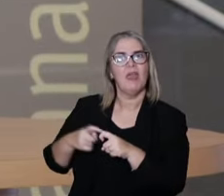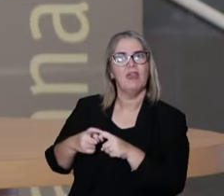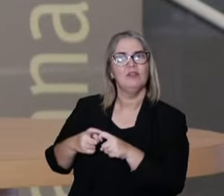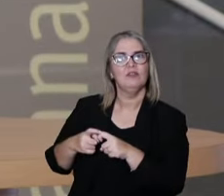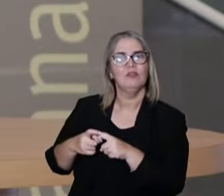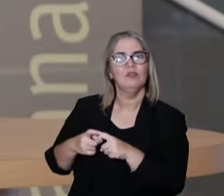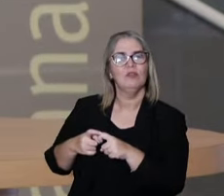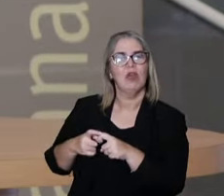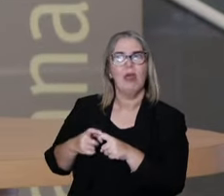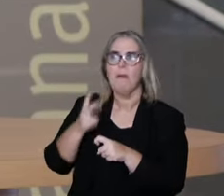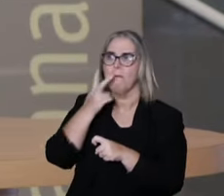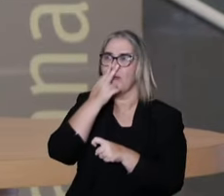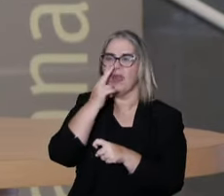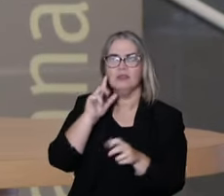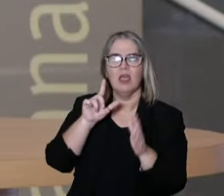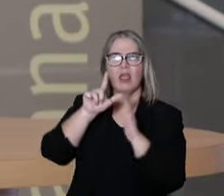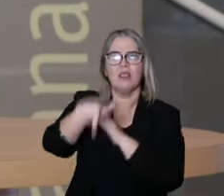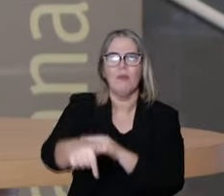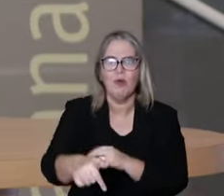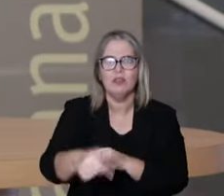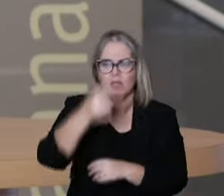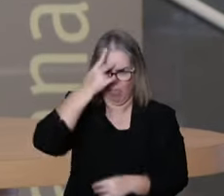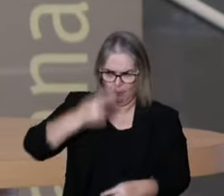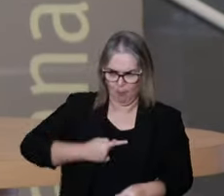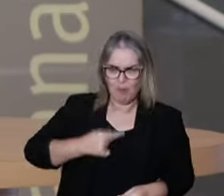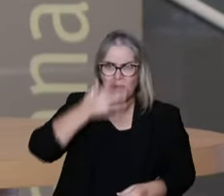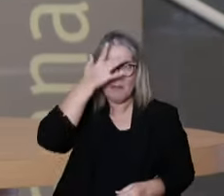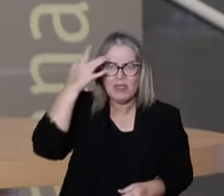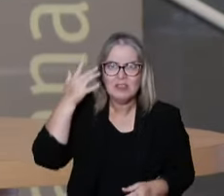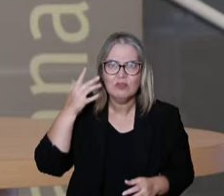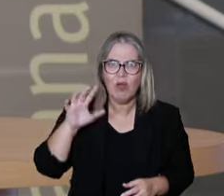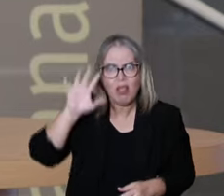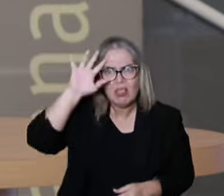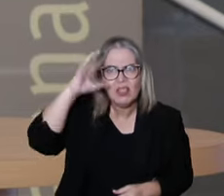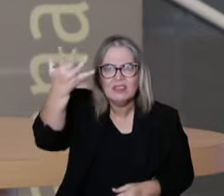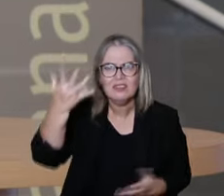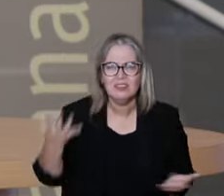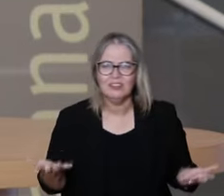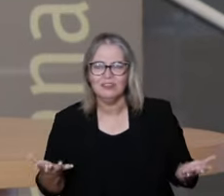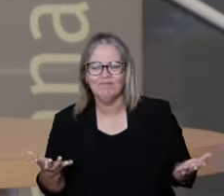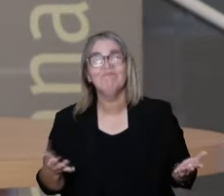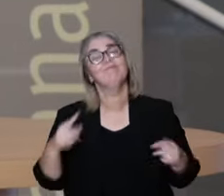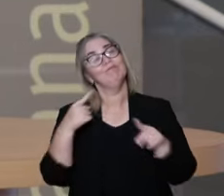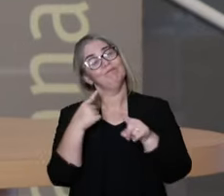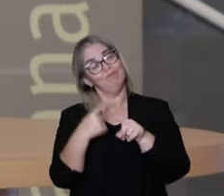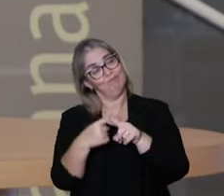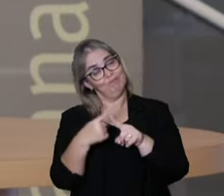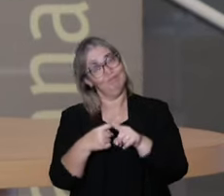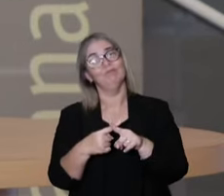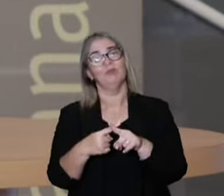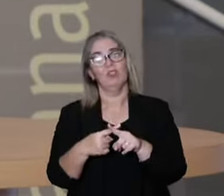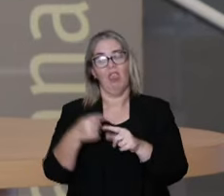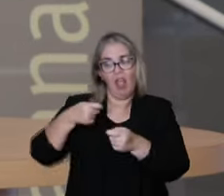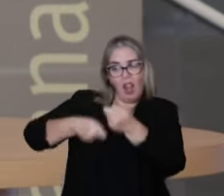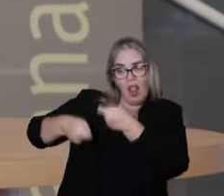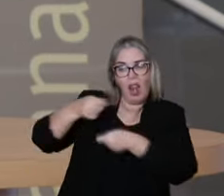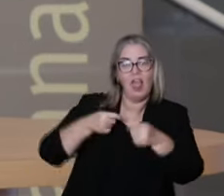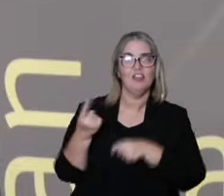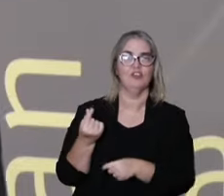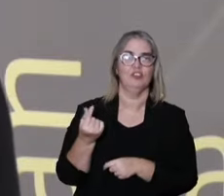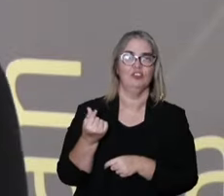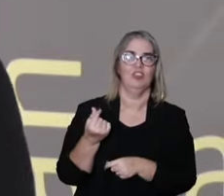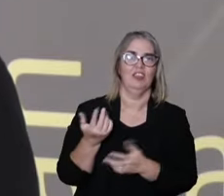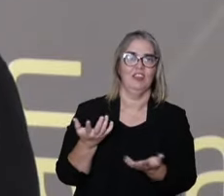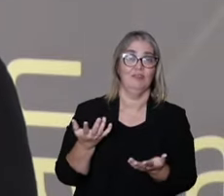back millennia. So it's like an attacking kind of medicine. So that kind of mercantilization